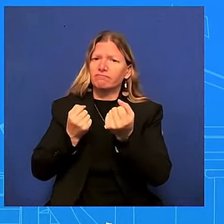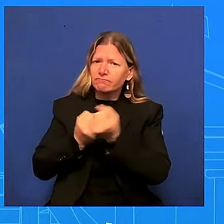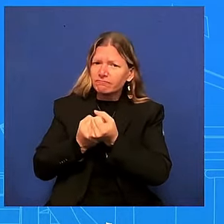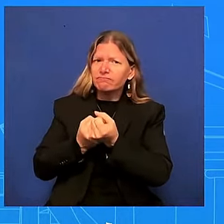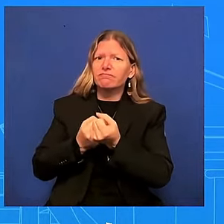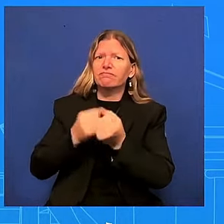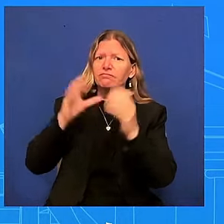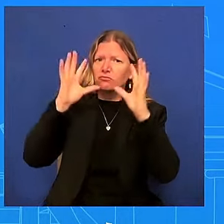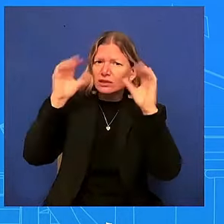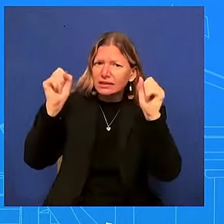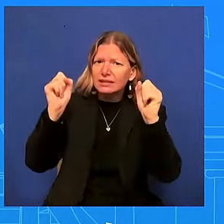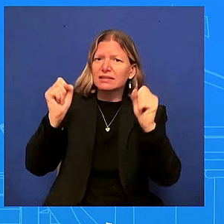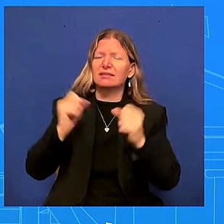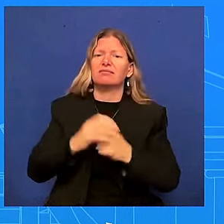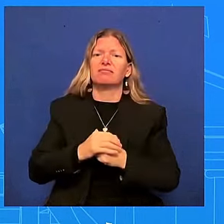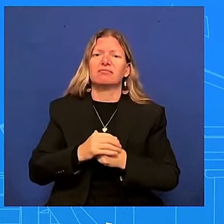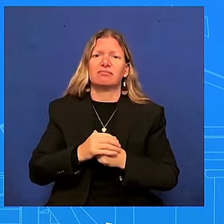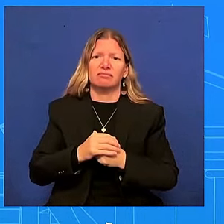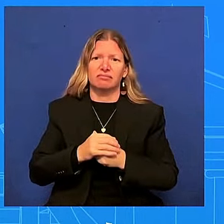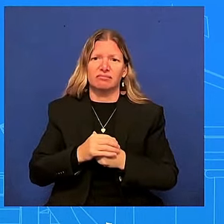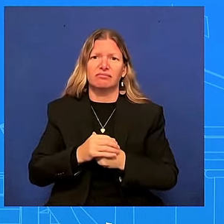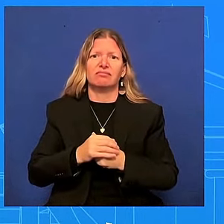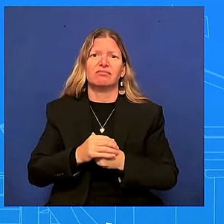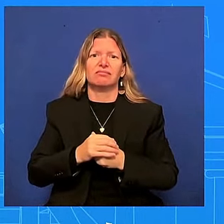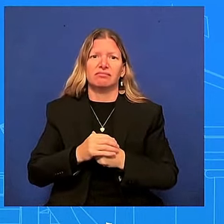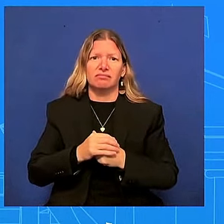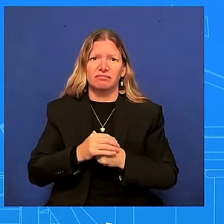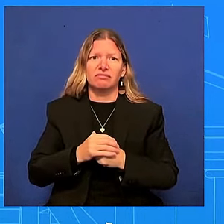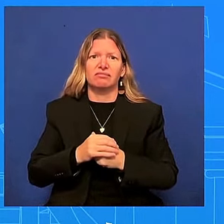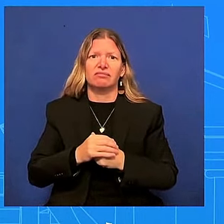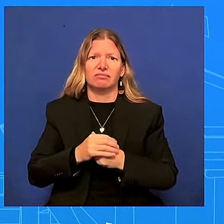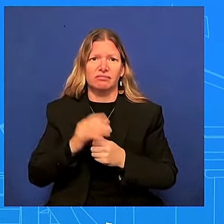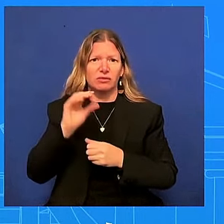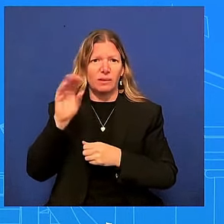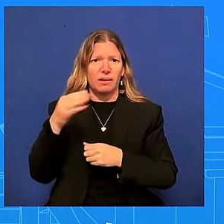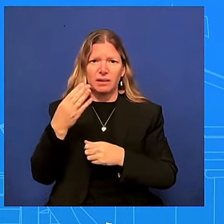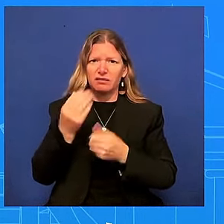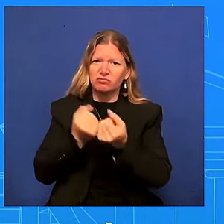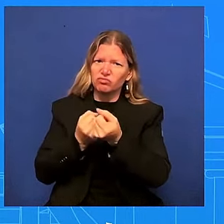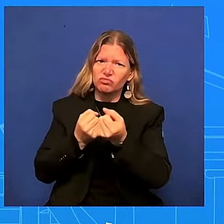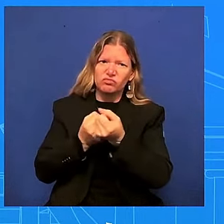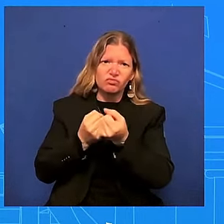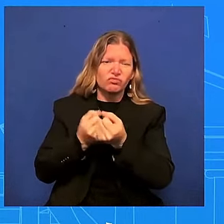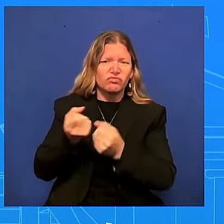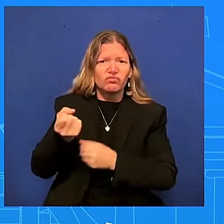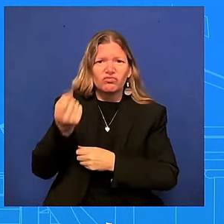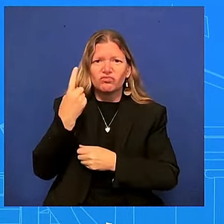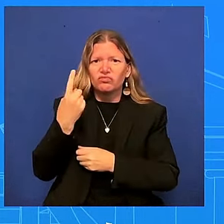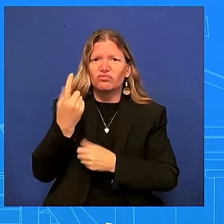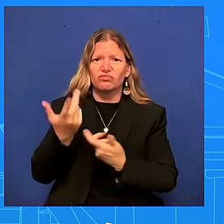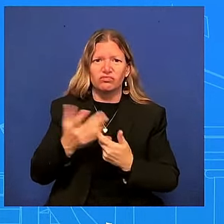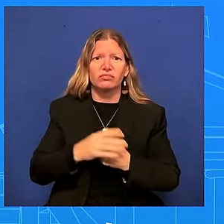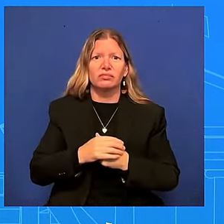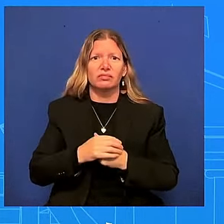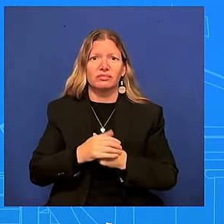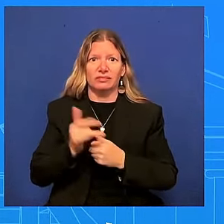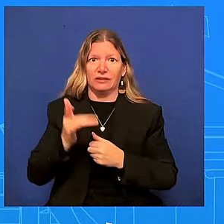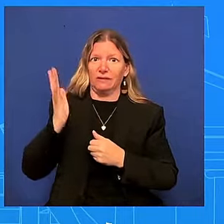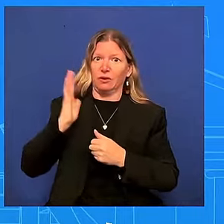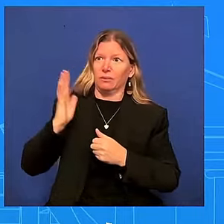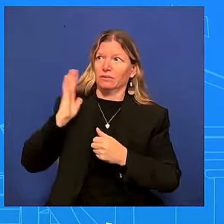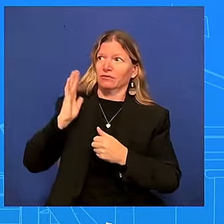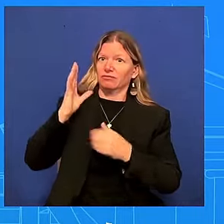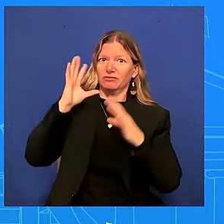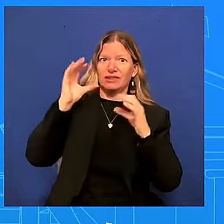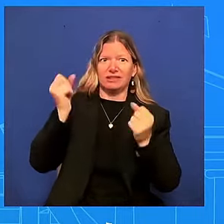uh that will continue but you've heard from a former president about this this particular issue go ahead michael that's great obama was 51